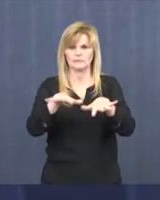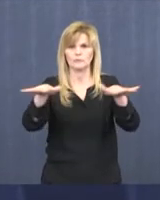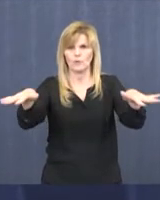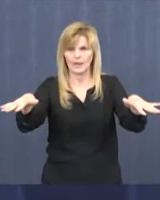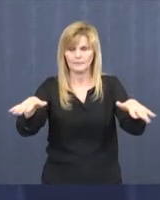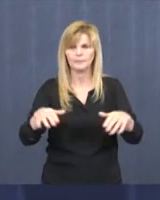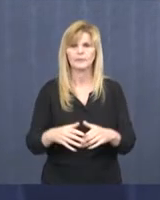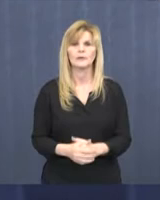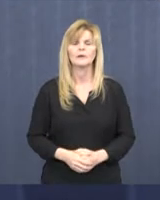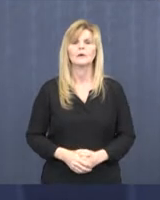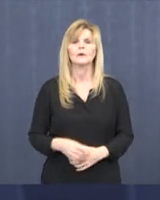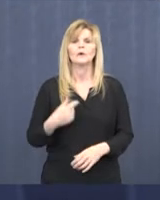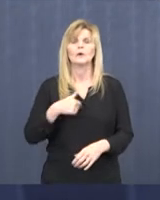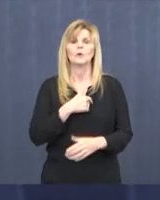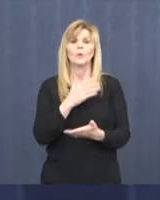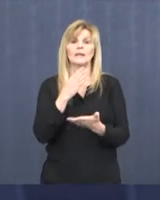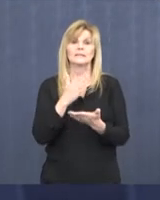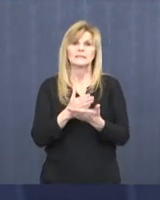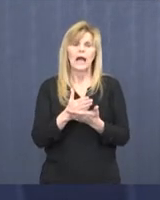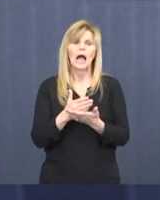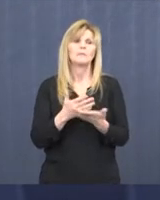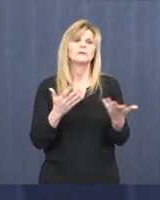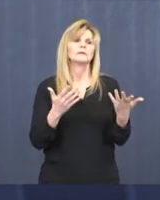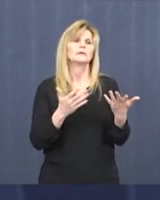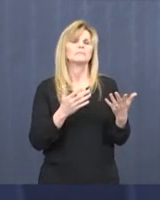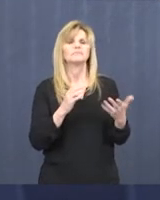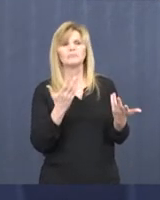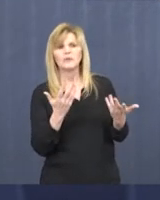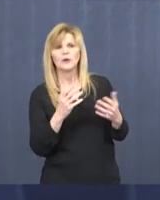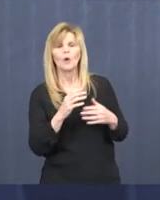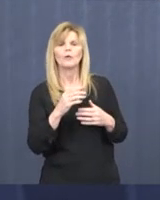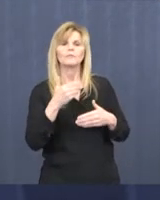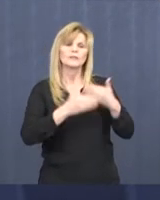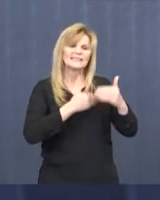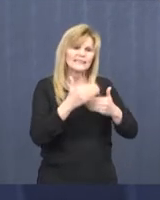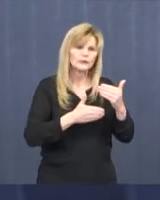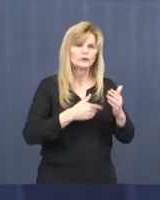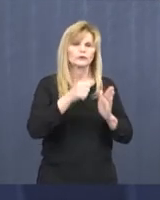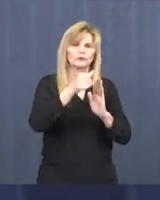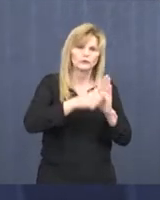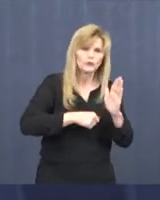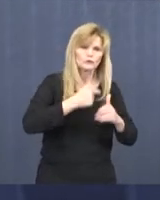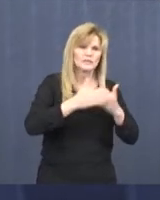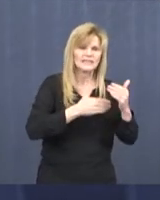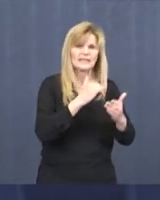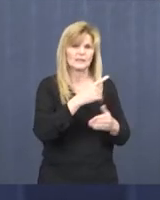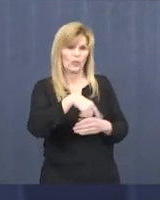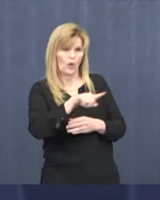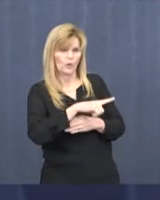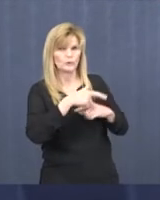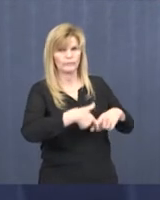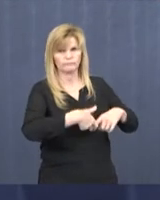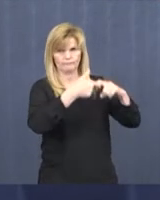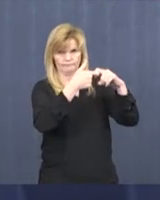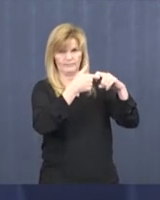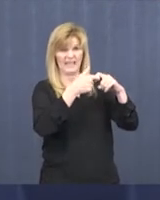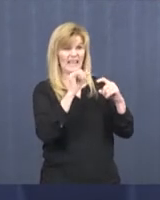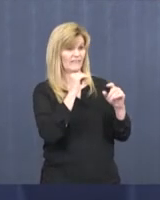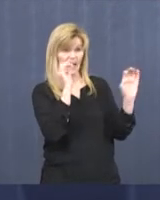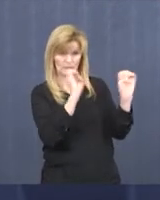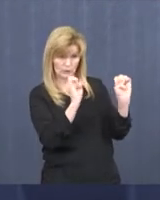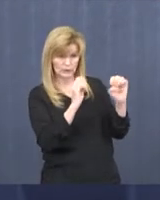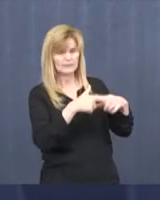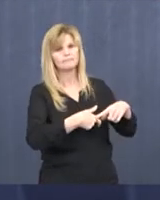We stopped elective procedures and routine clinic visits to help keep our patients safe and preserve medical supplies as well as